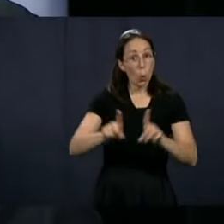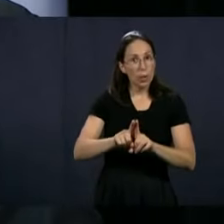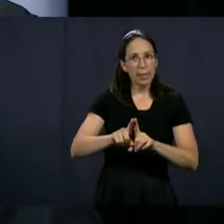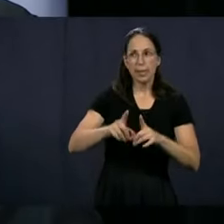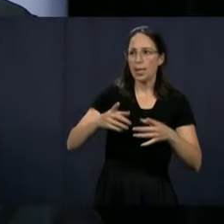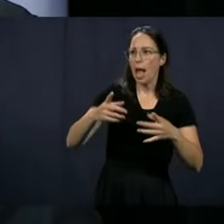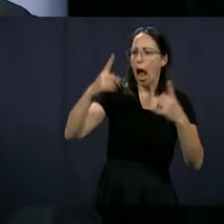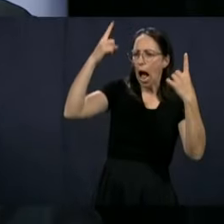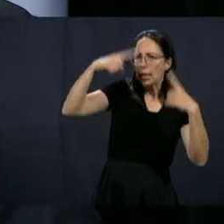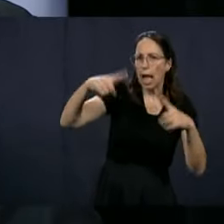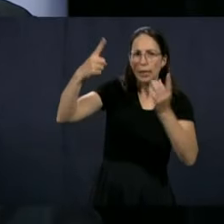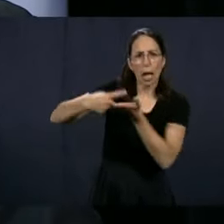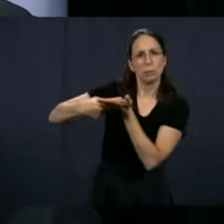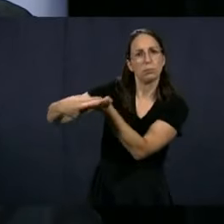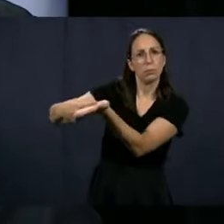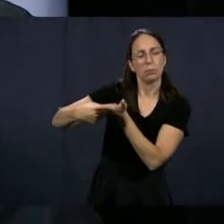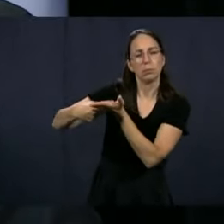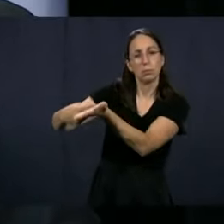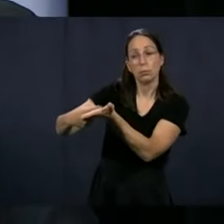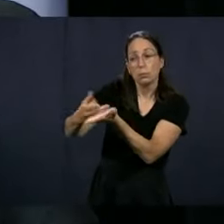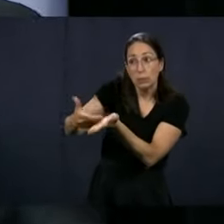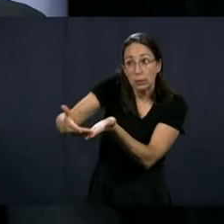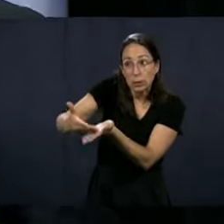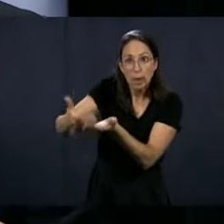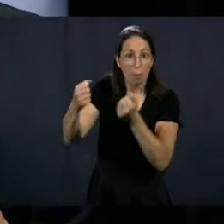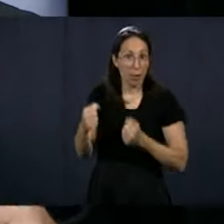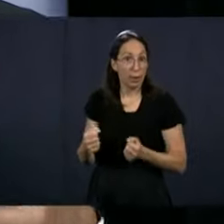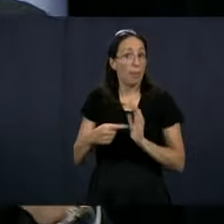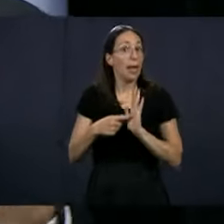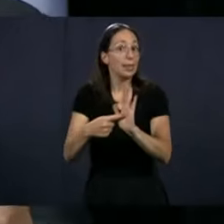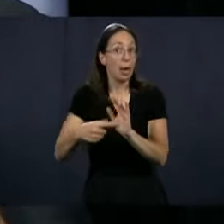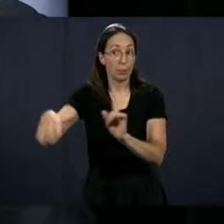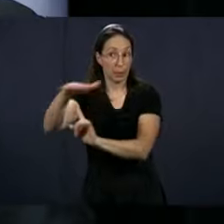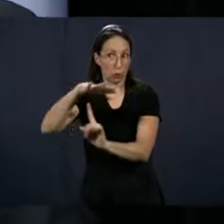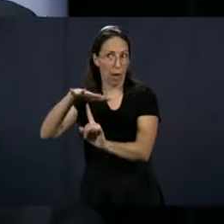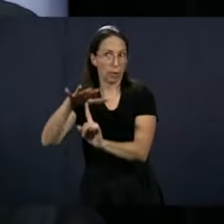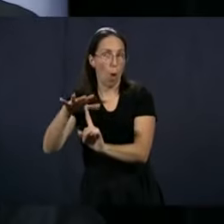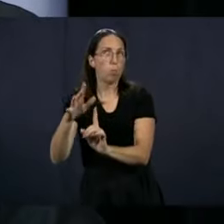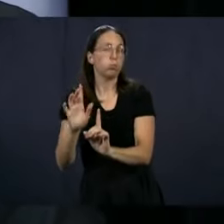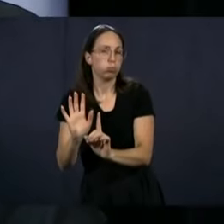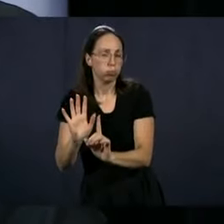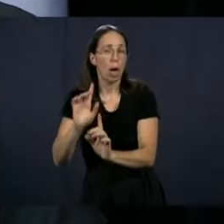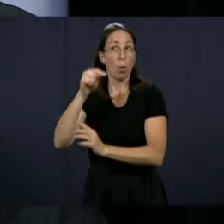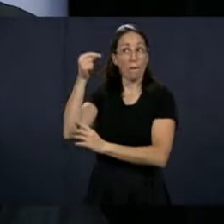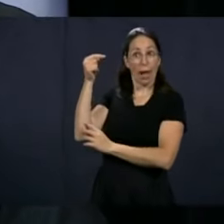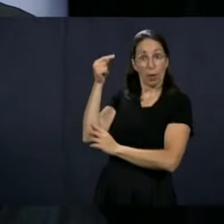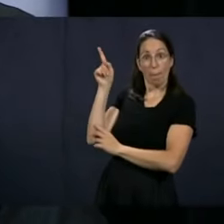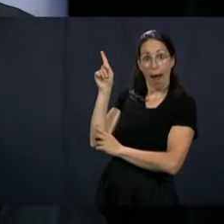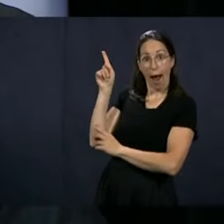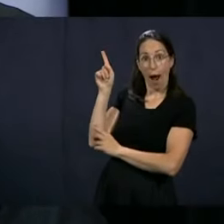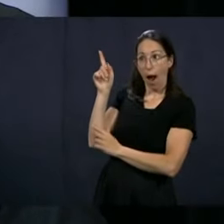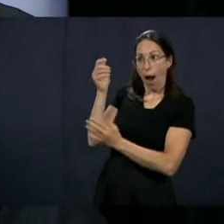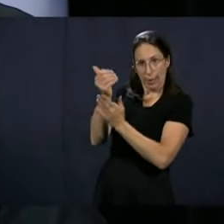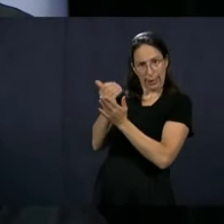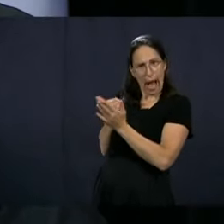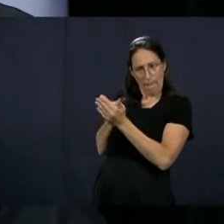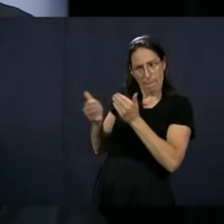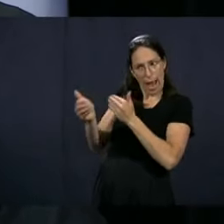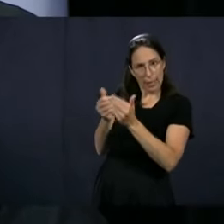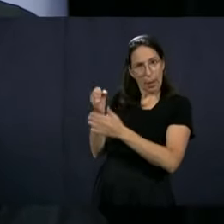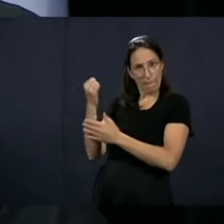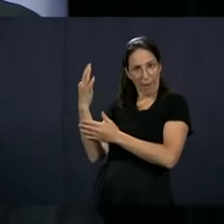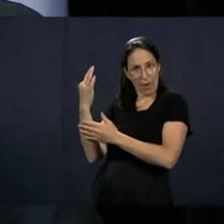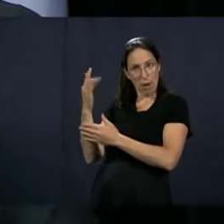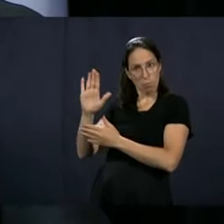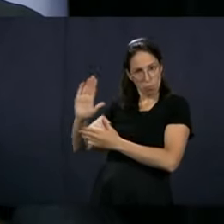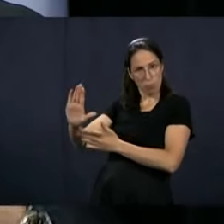and the different agreements as well that exist. Because in certain cases, it's the government that reserves